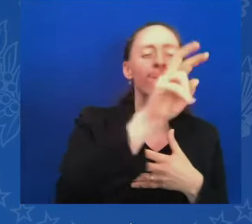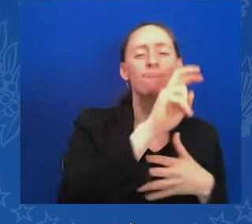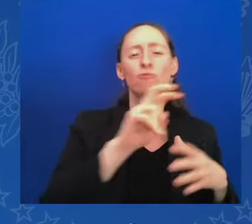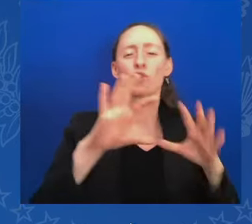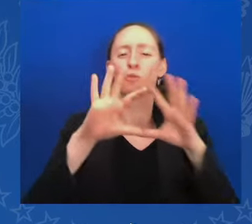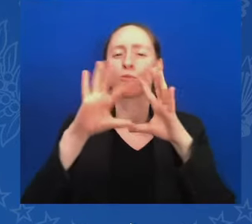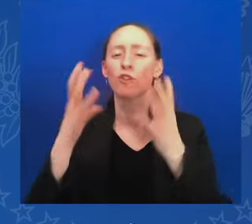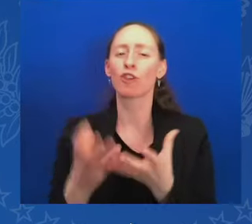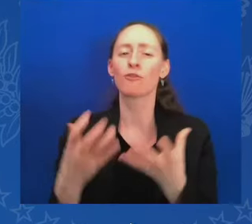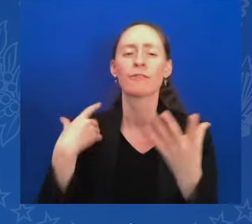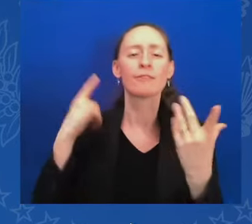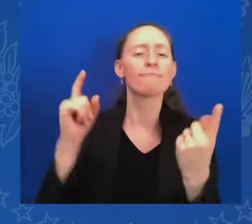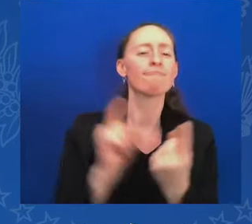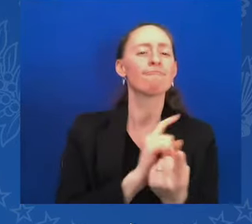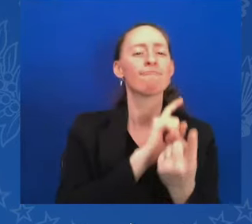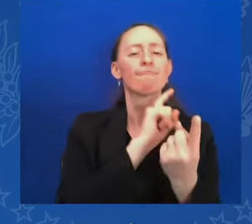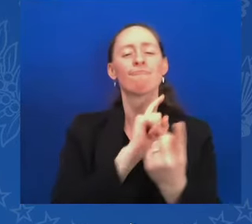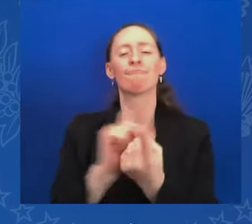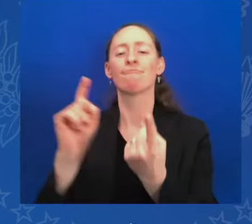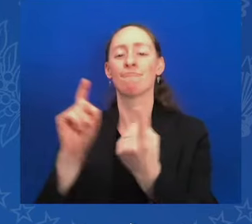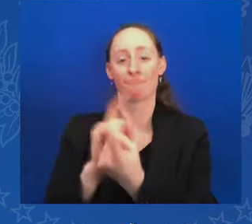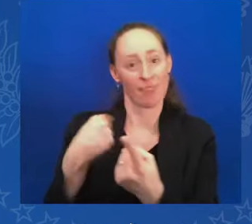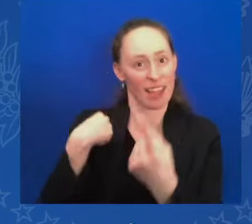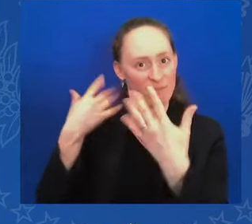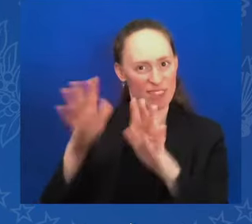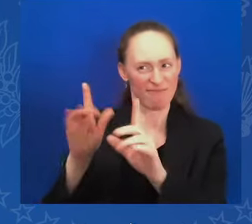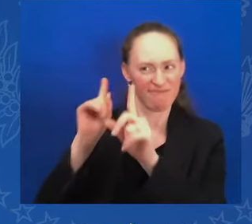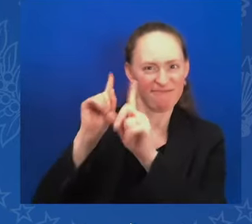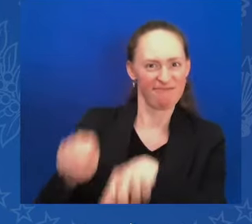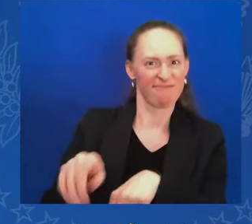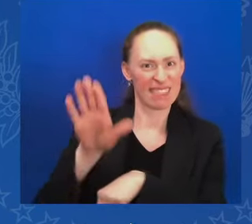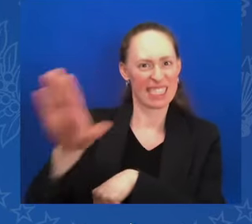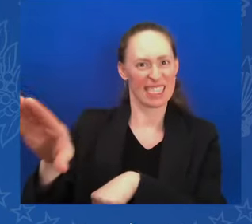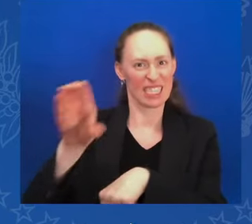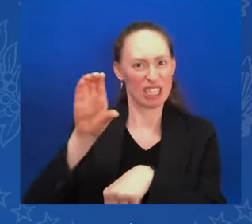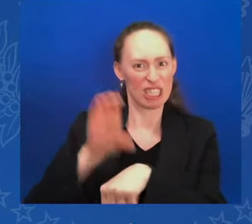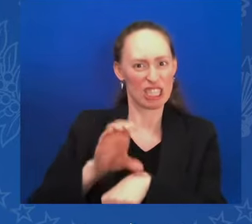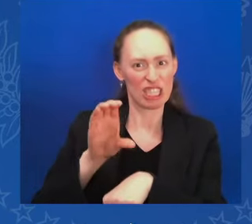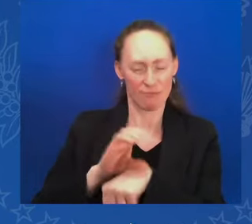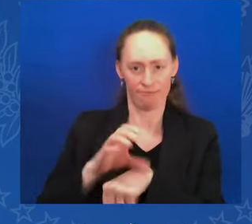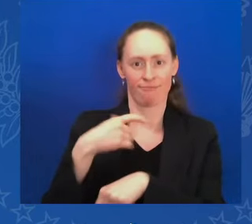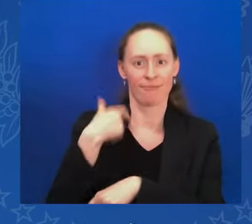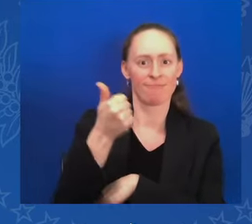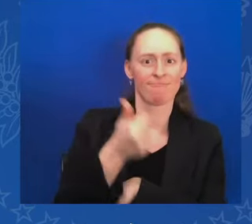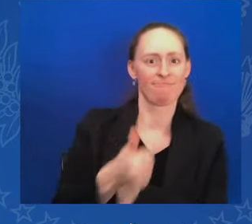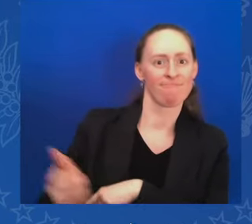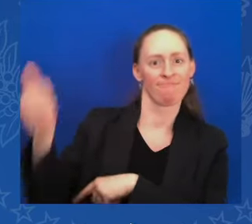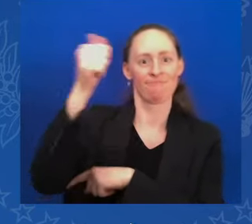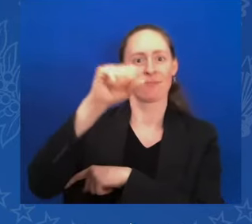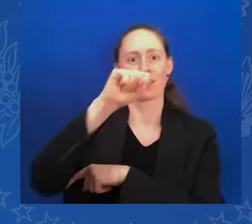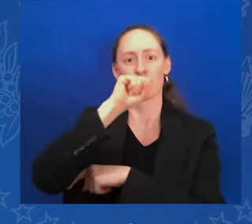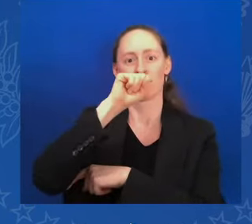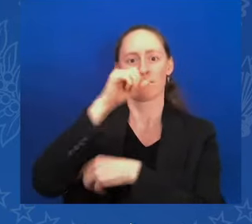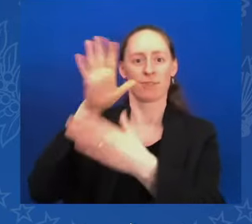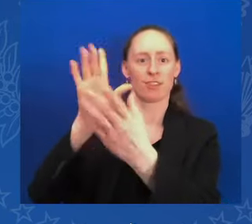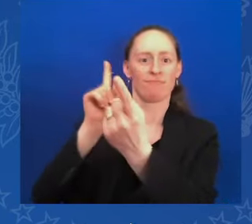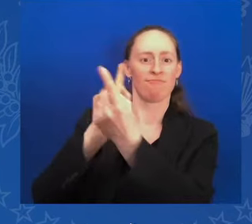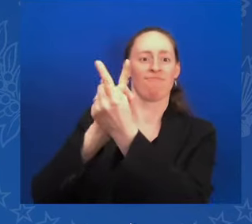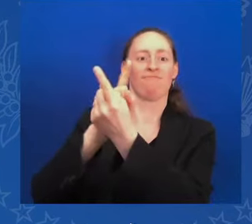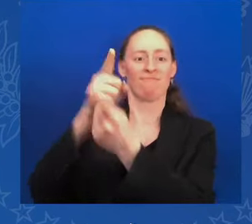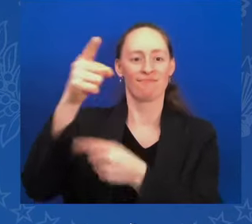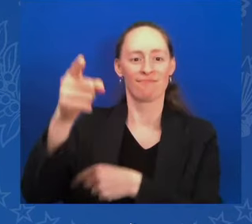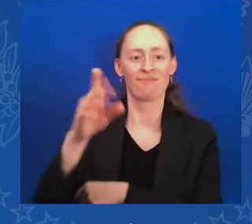Bartholomew, who is a great, great friend and a great, great man. Remember, he's having a little trouble being held in another country.